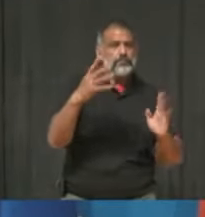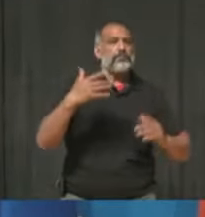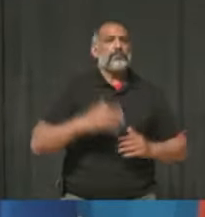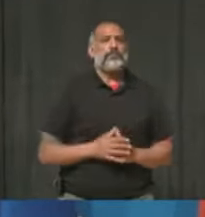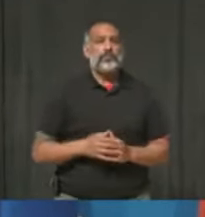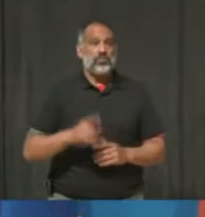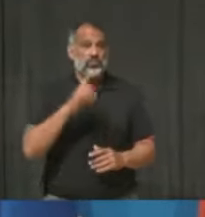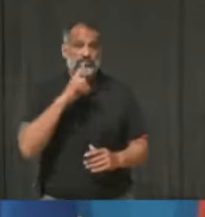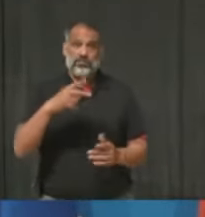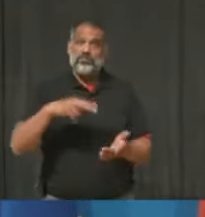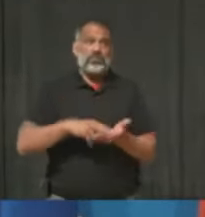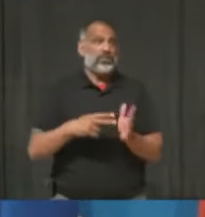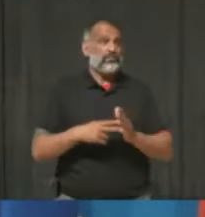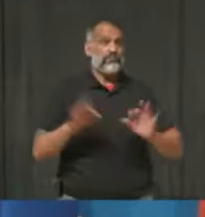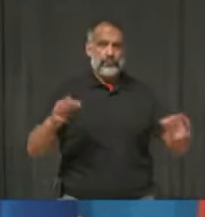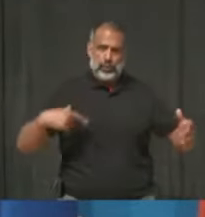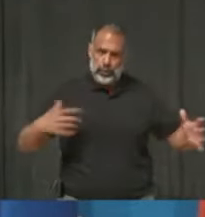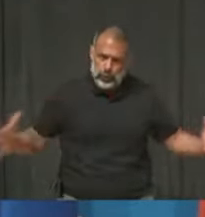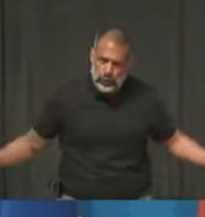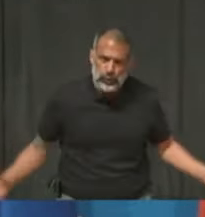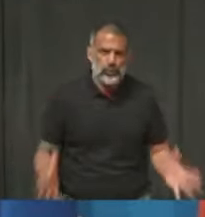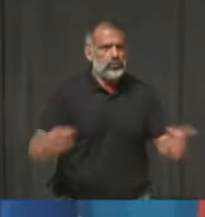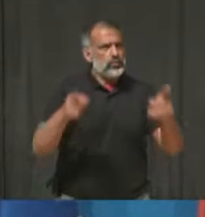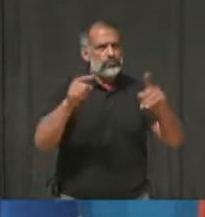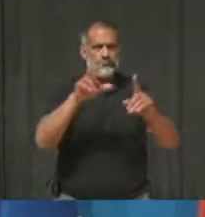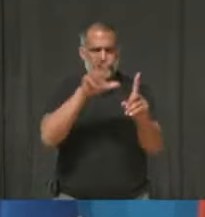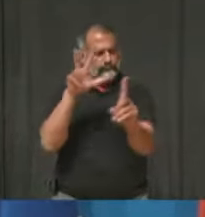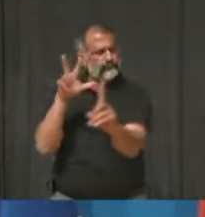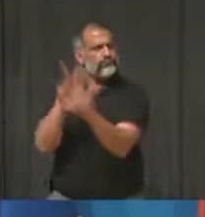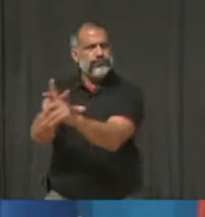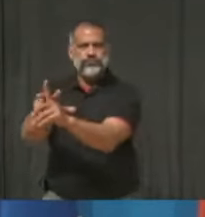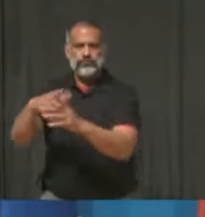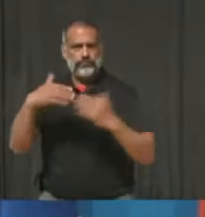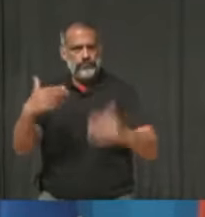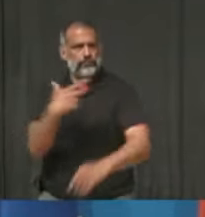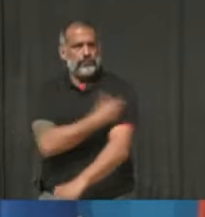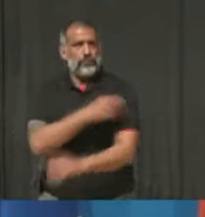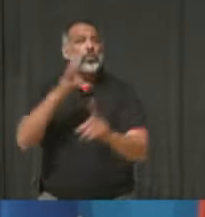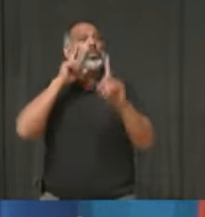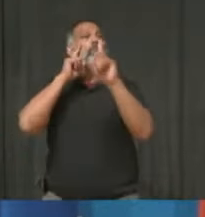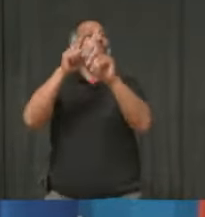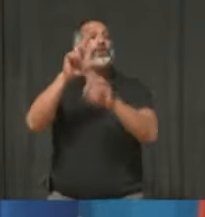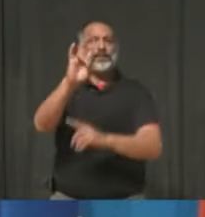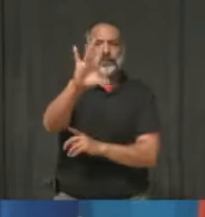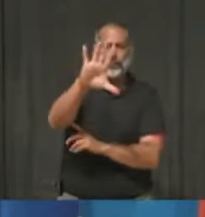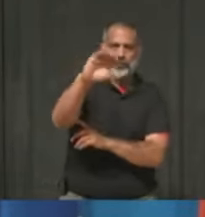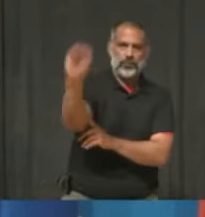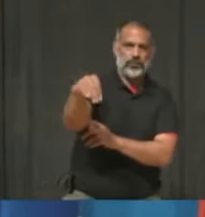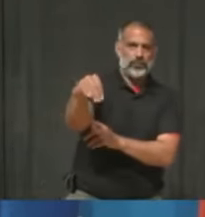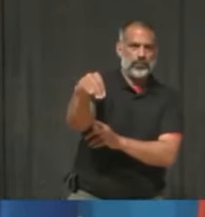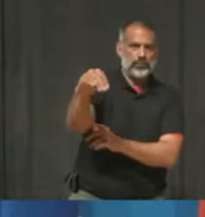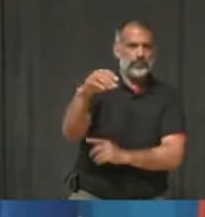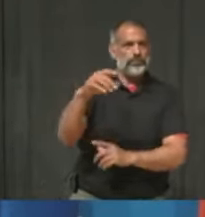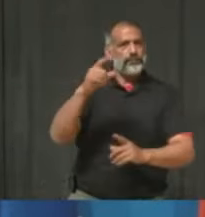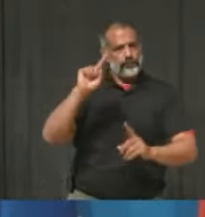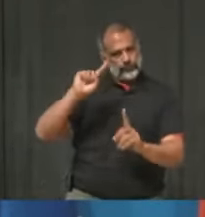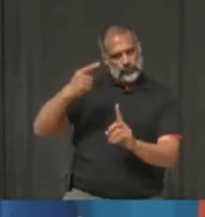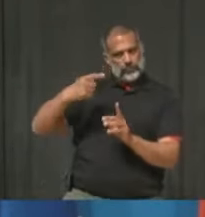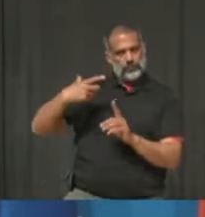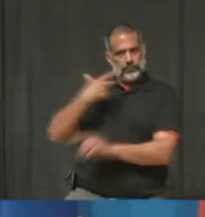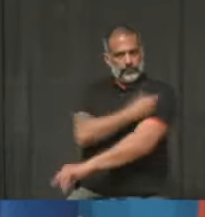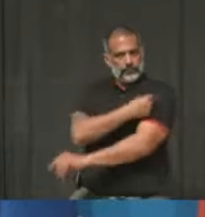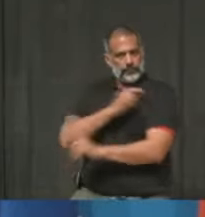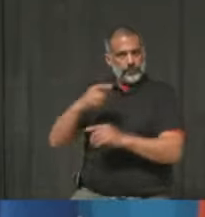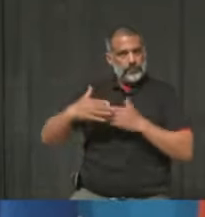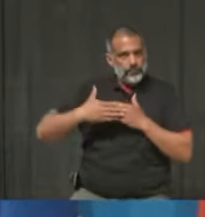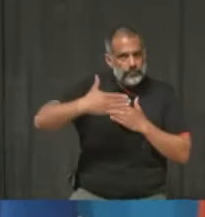soon. We're well on our way to getting 75% of our first dose coverage of our adult population